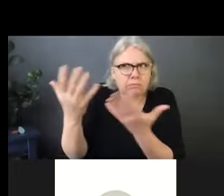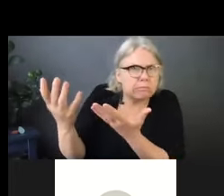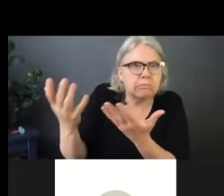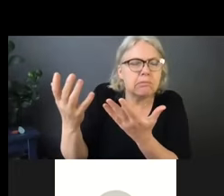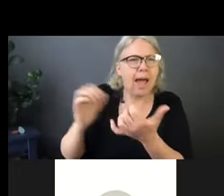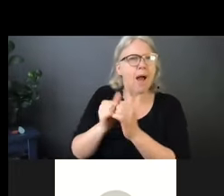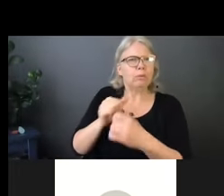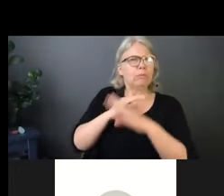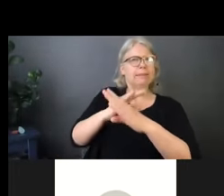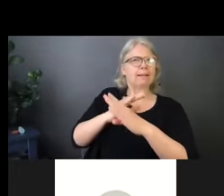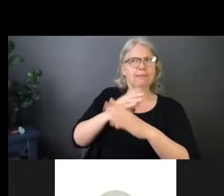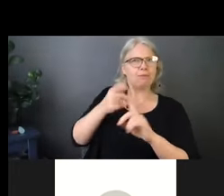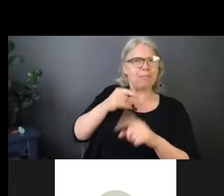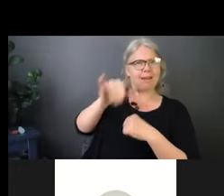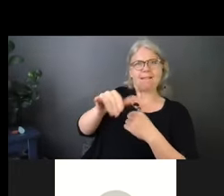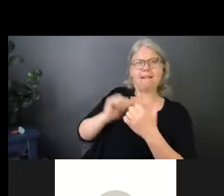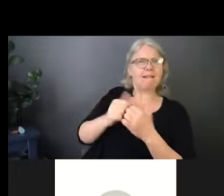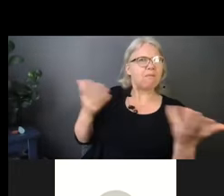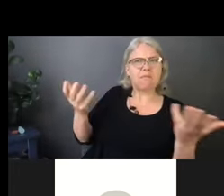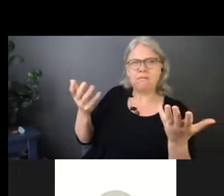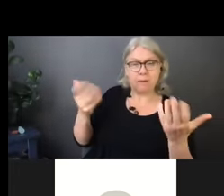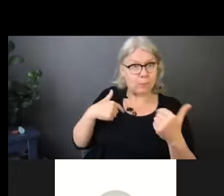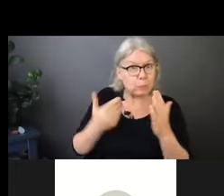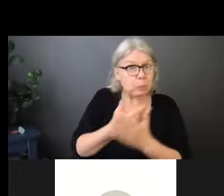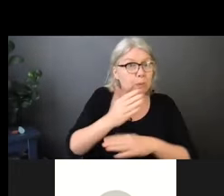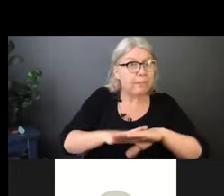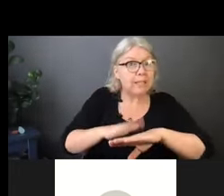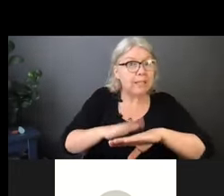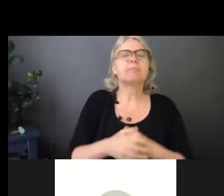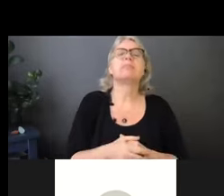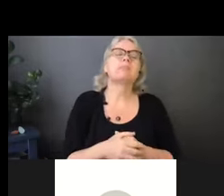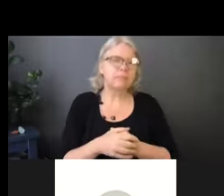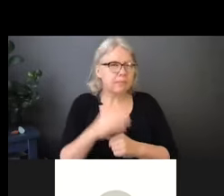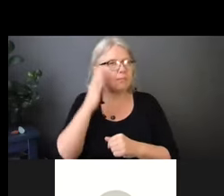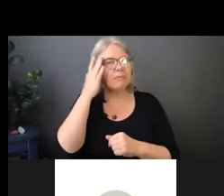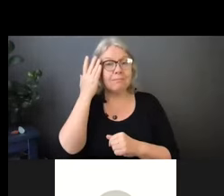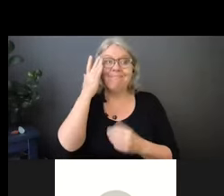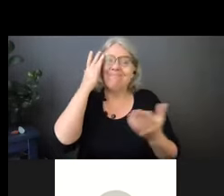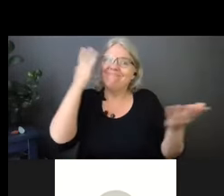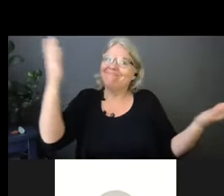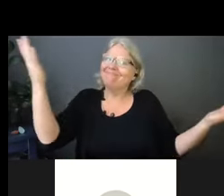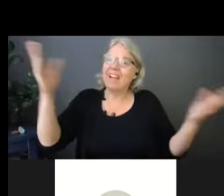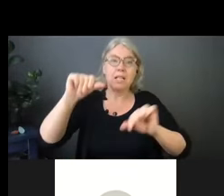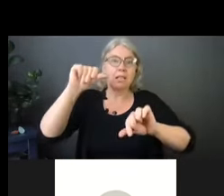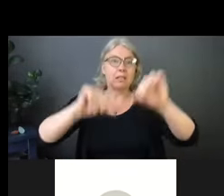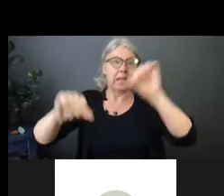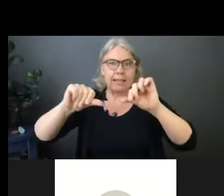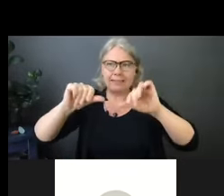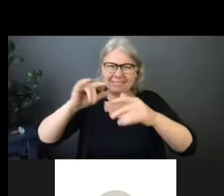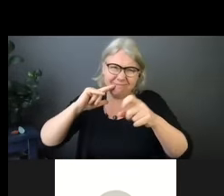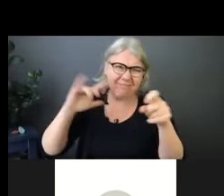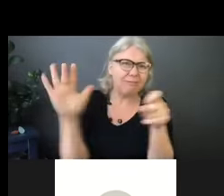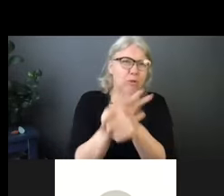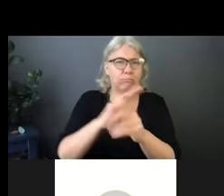right now? Great question. And it's, uh, we need to be even more diligent because they don't know the efficacy of the vaccines,